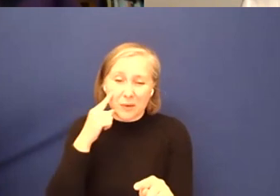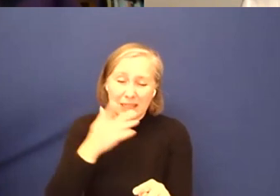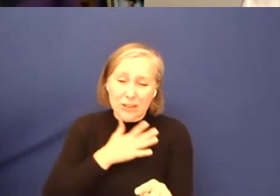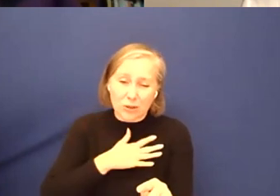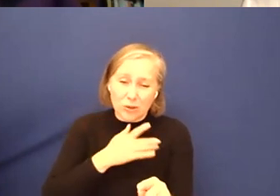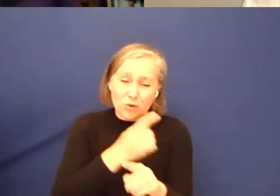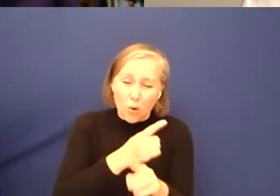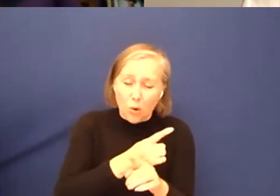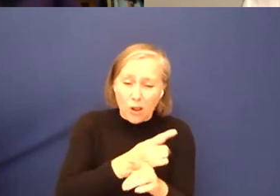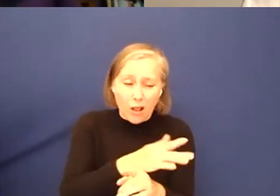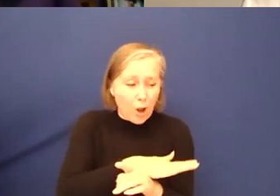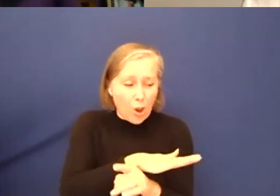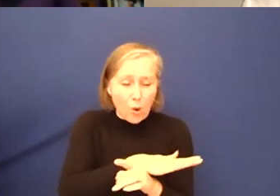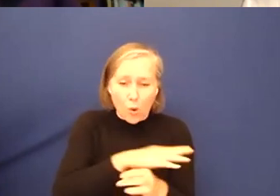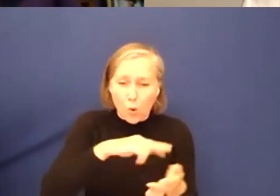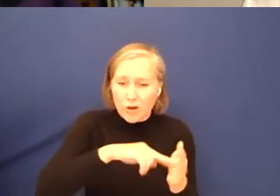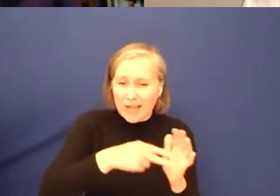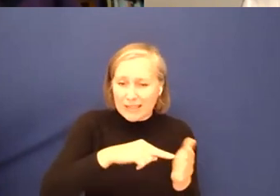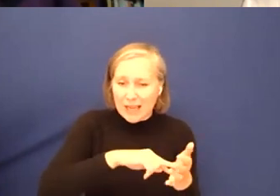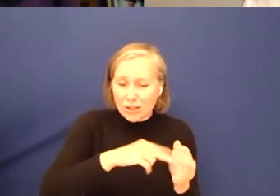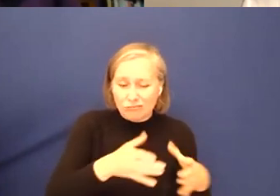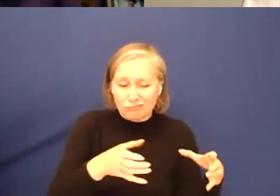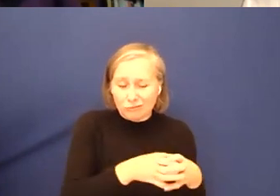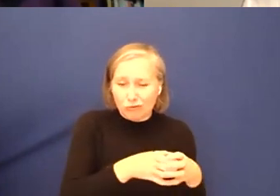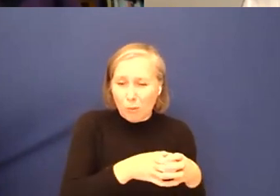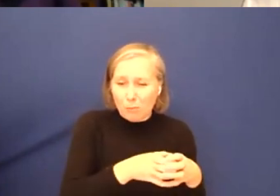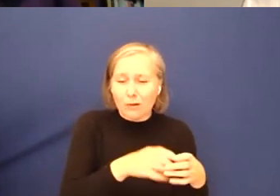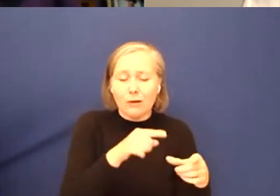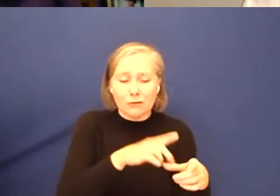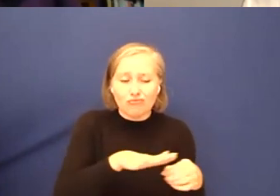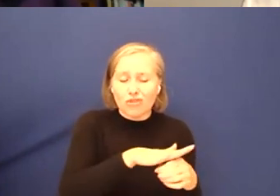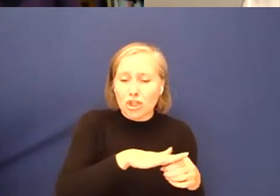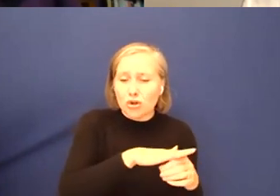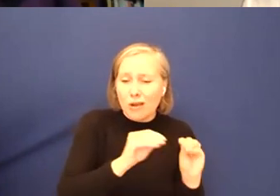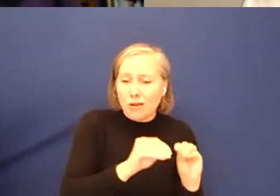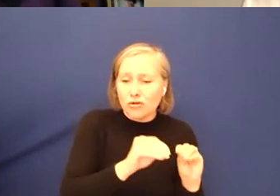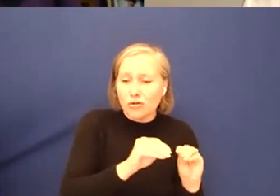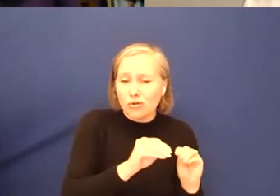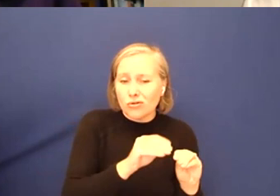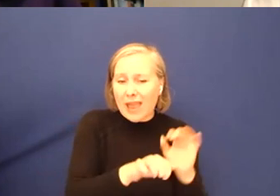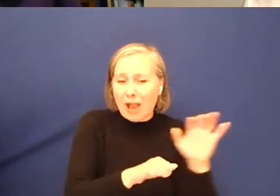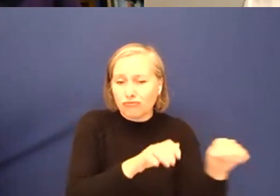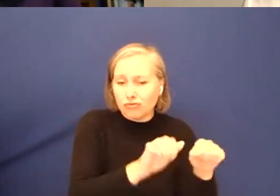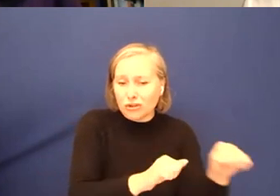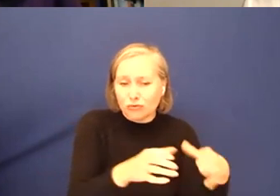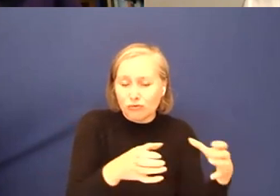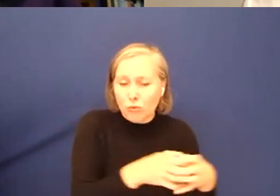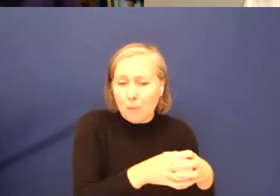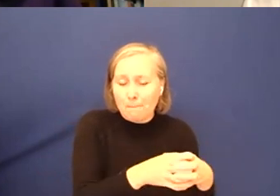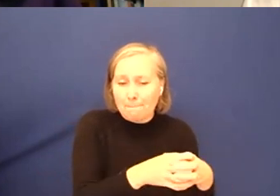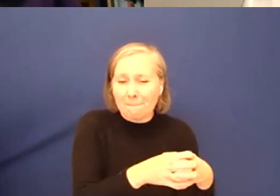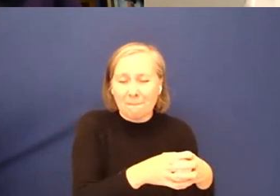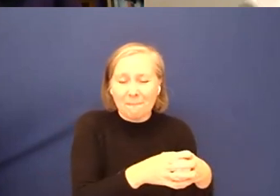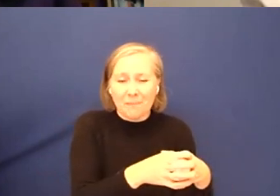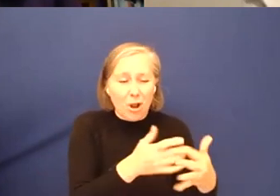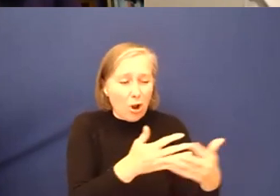organization group, could be even like a small regional educational outreach group. And I think a lot of